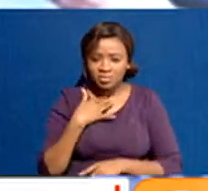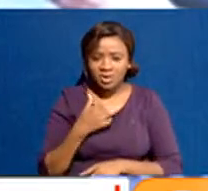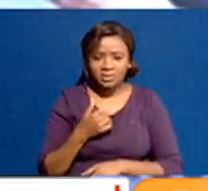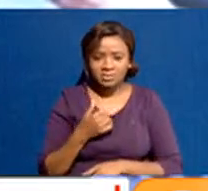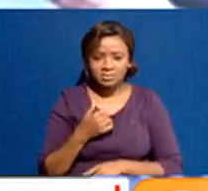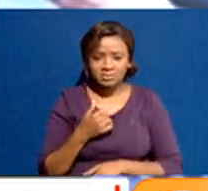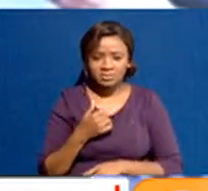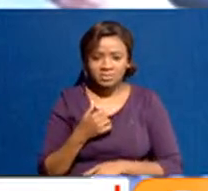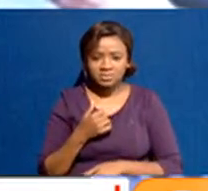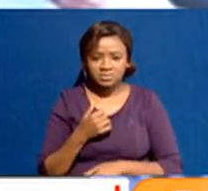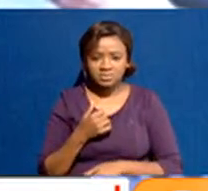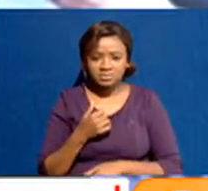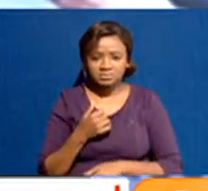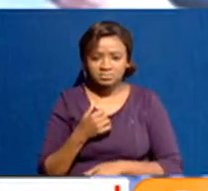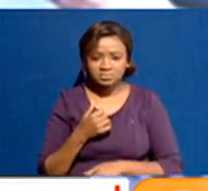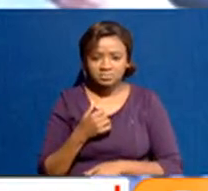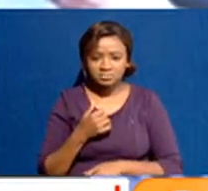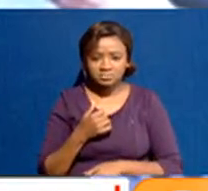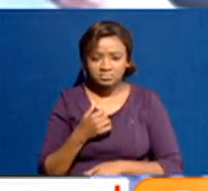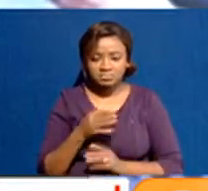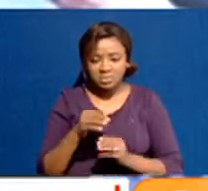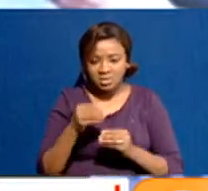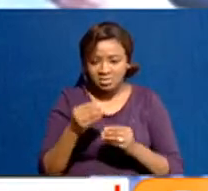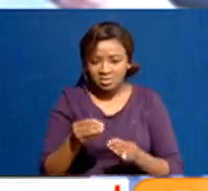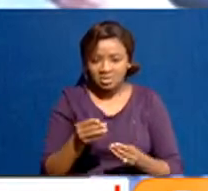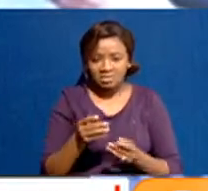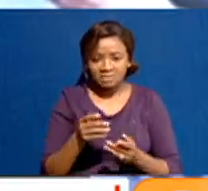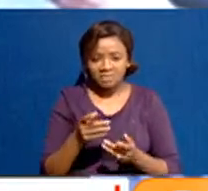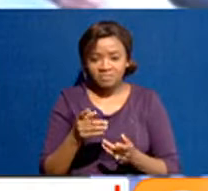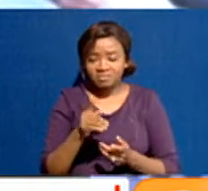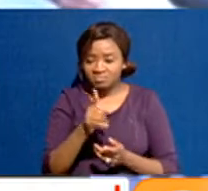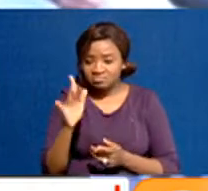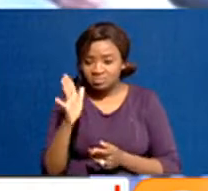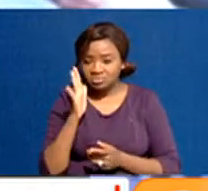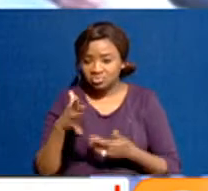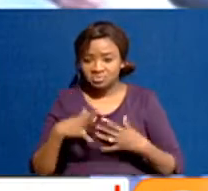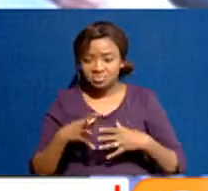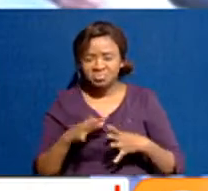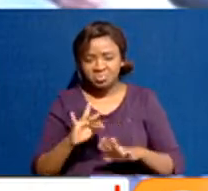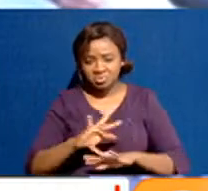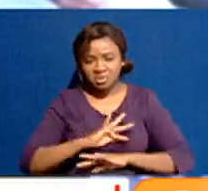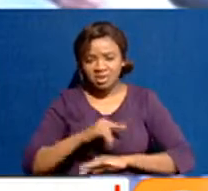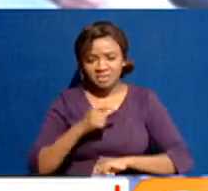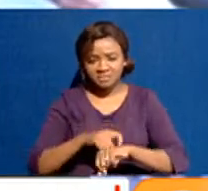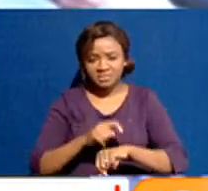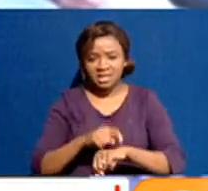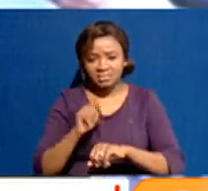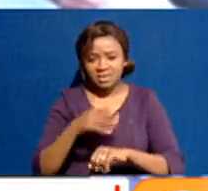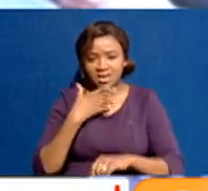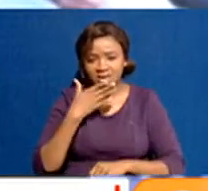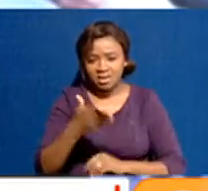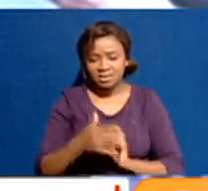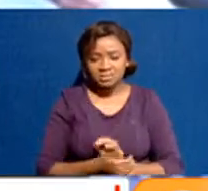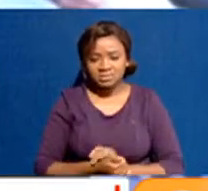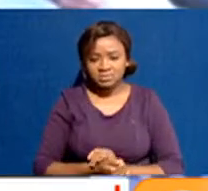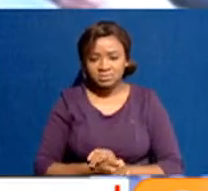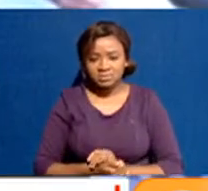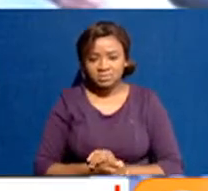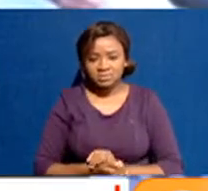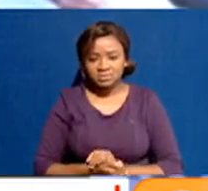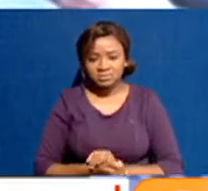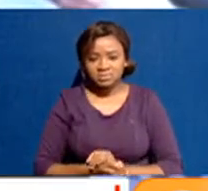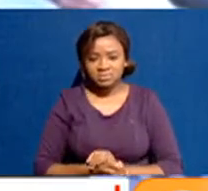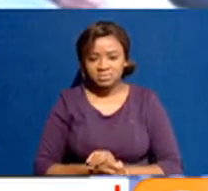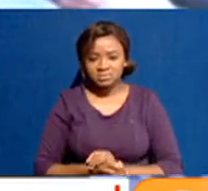to speak, and give other security operators enough time to respond. But it really escalates. Because from where we come from, the first thing is to de